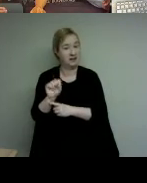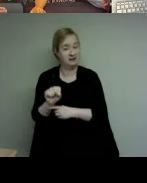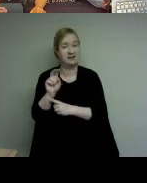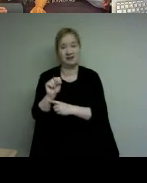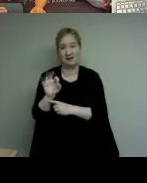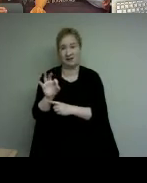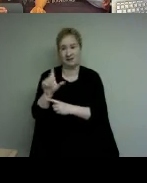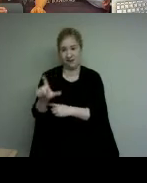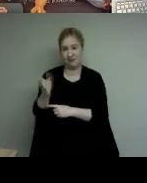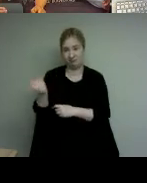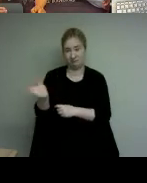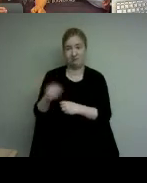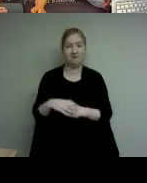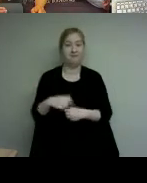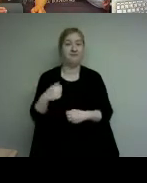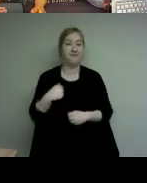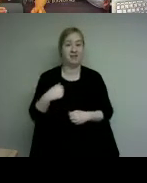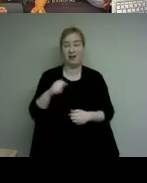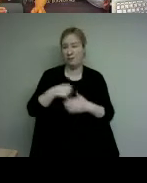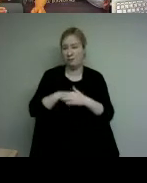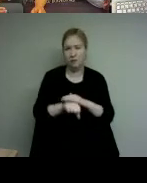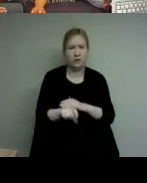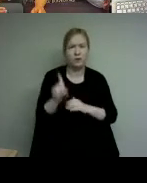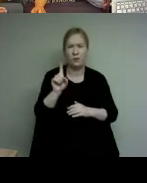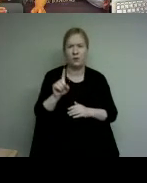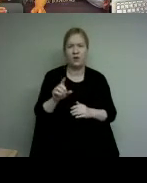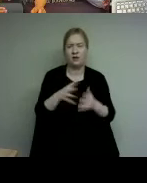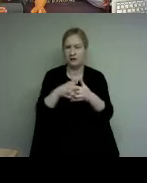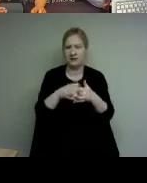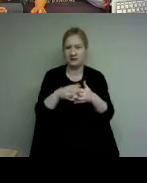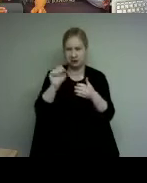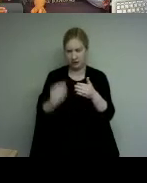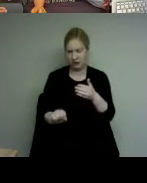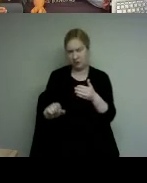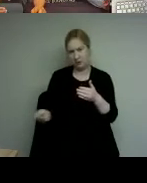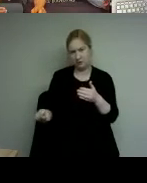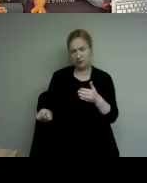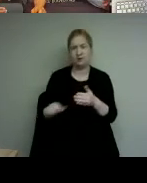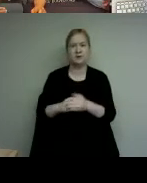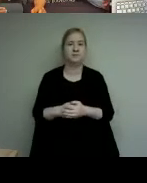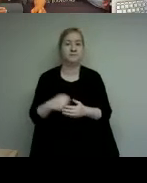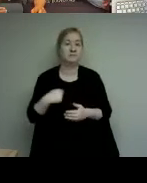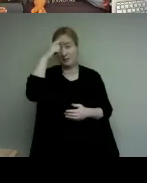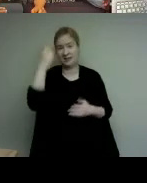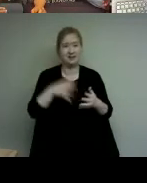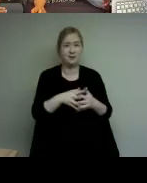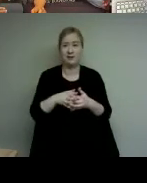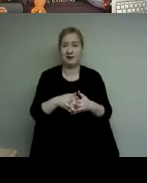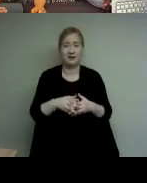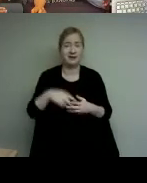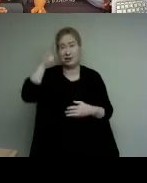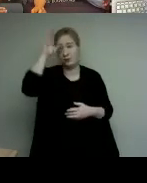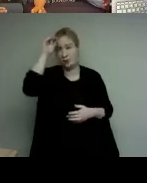born and raised in the deep southern parts of the united states as a black american kid growing